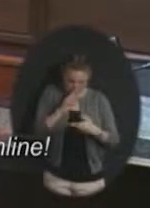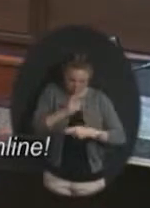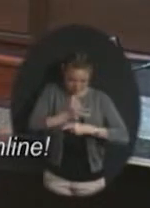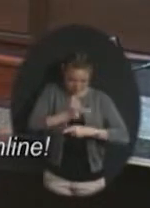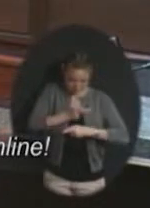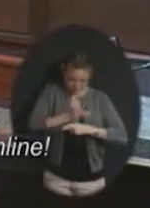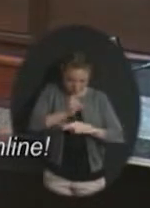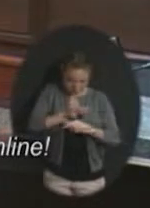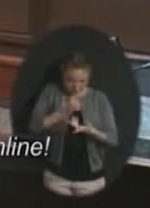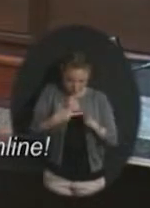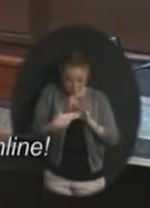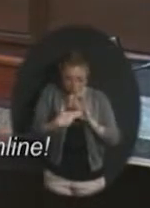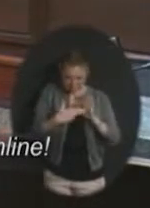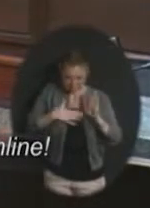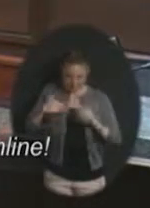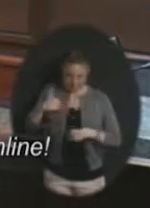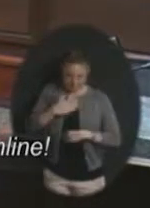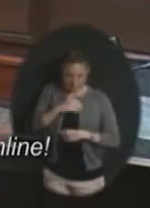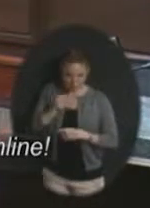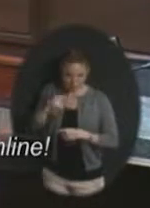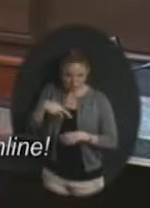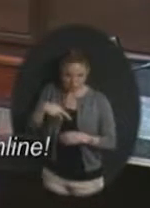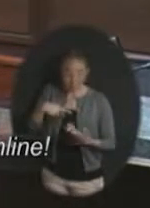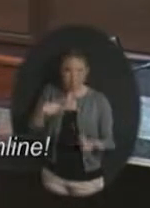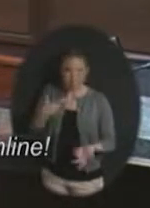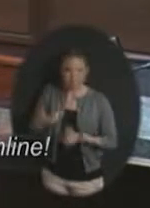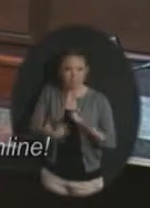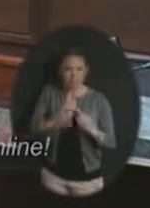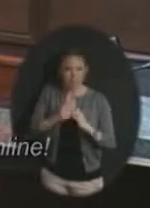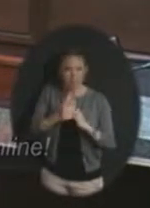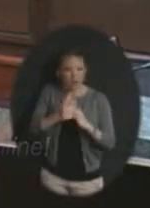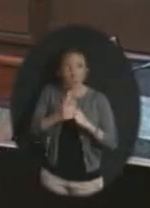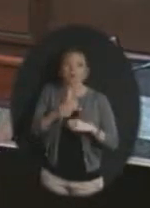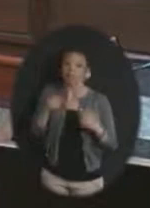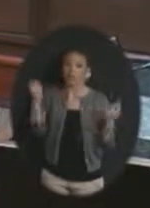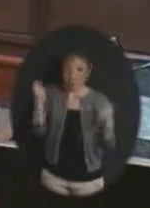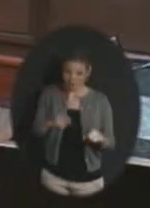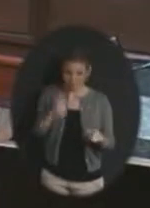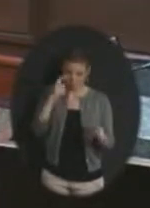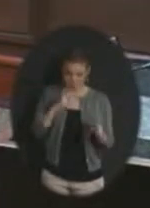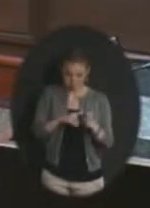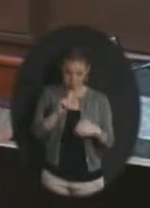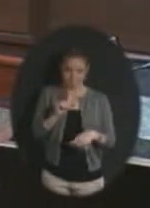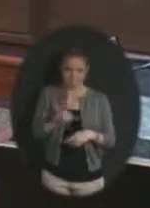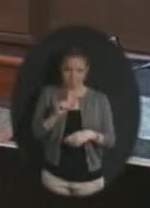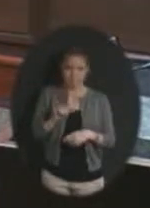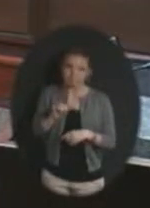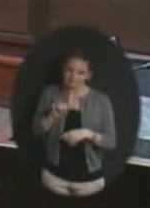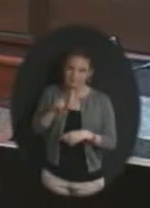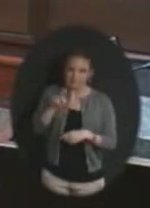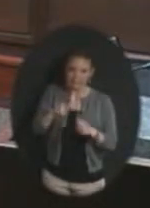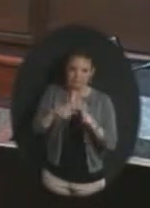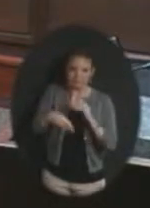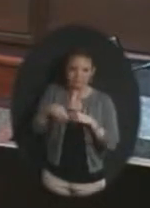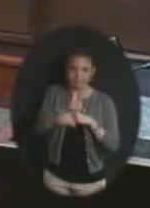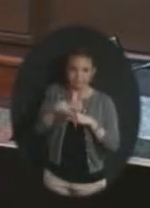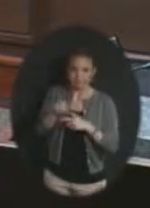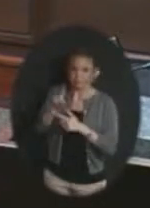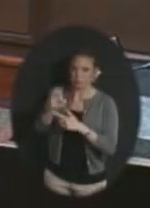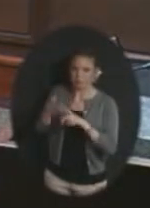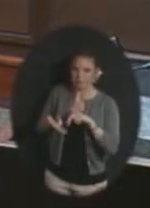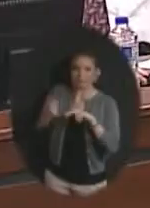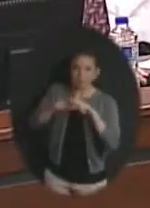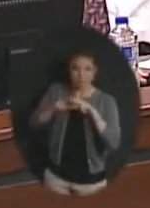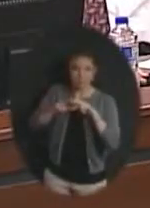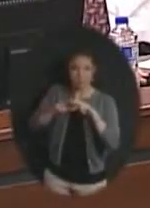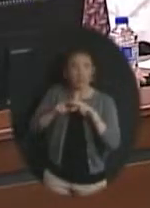care and representing their membership they recognized that there was a need for a dues increase and I would have to say that probably